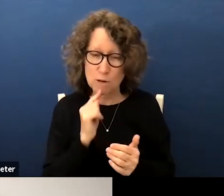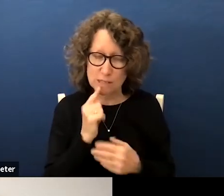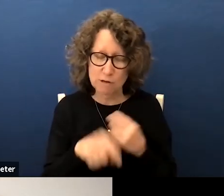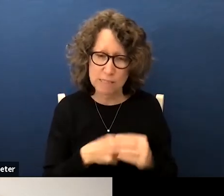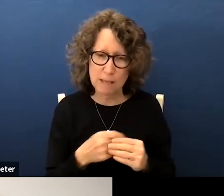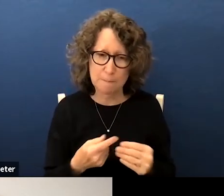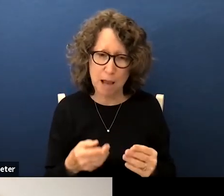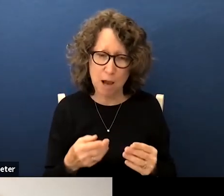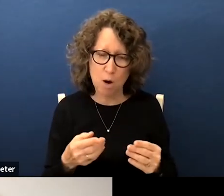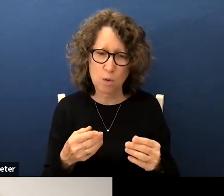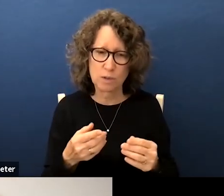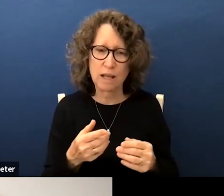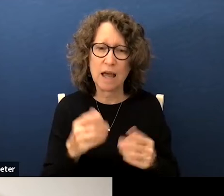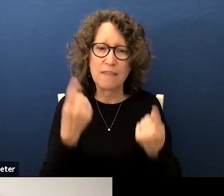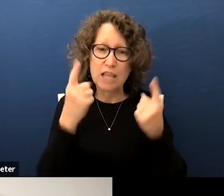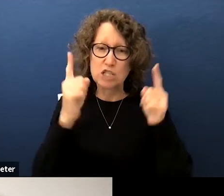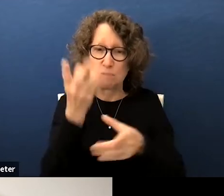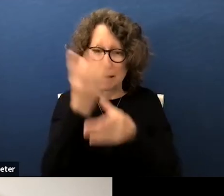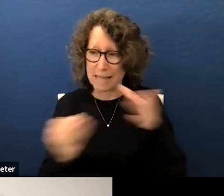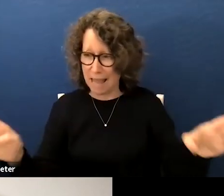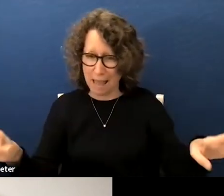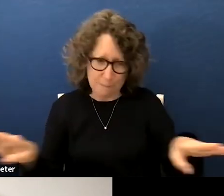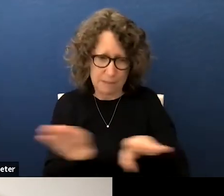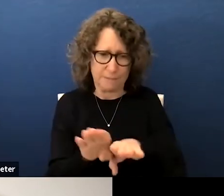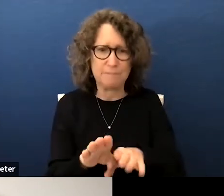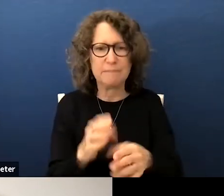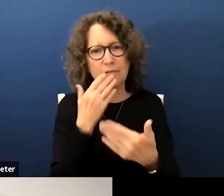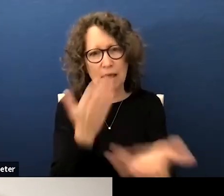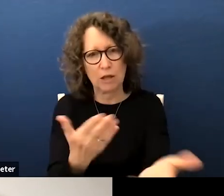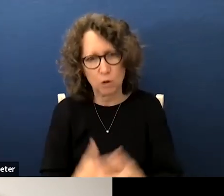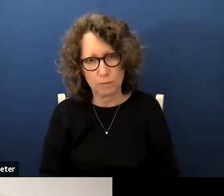about closing the achievement gap thank you